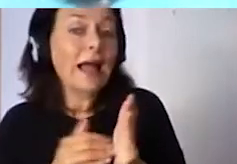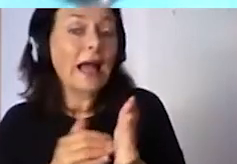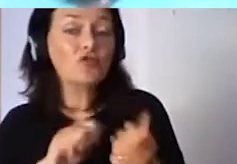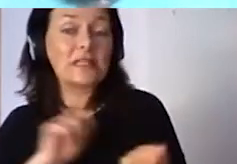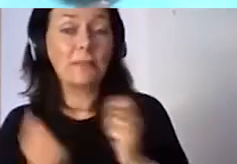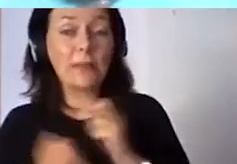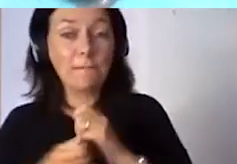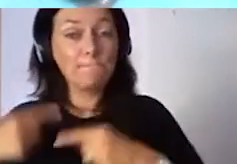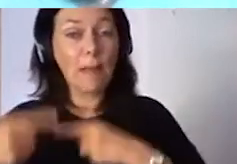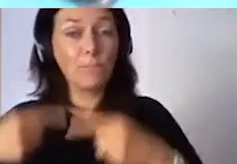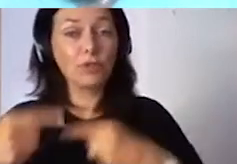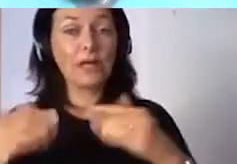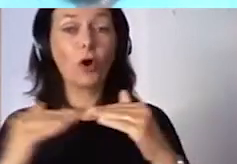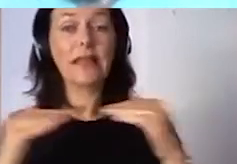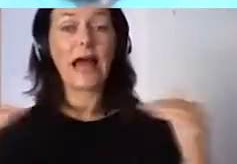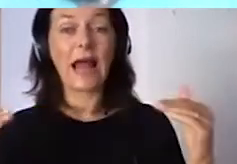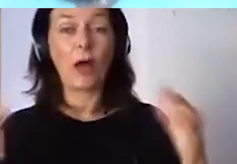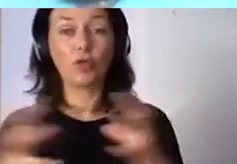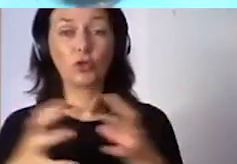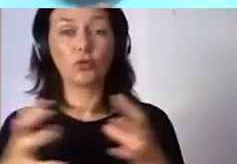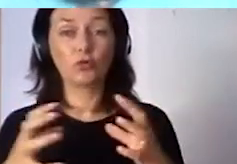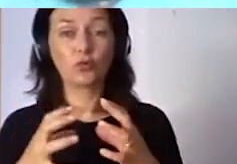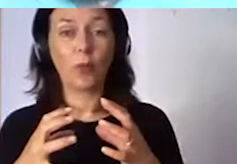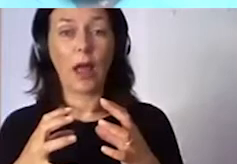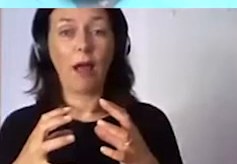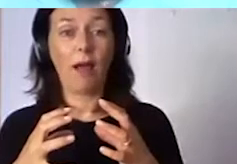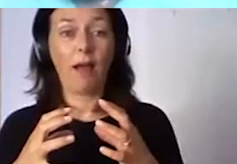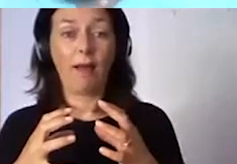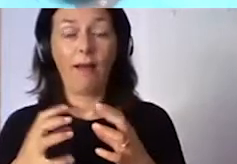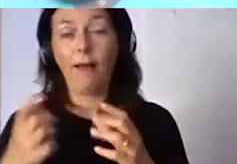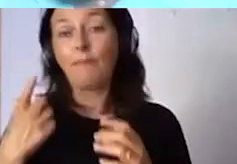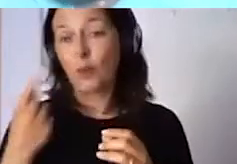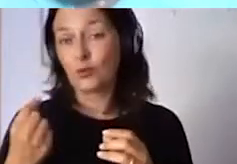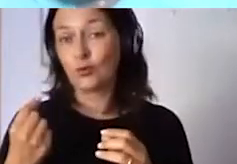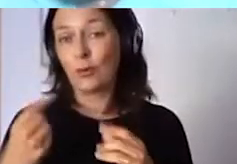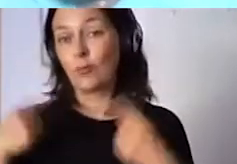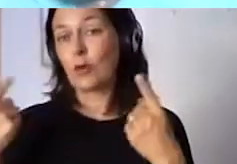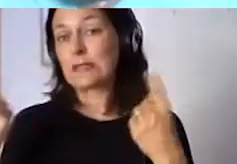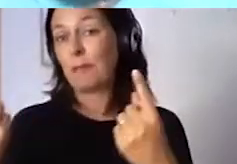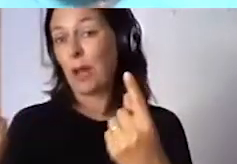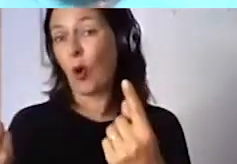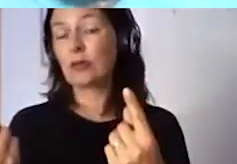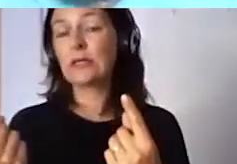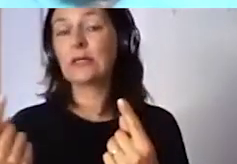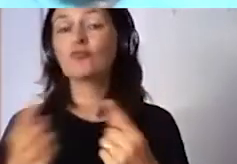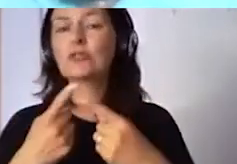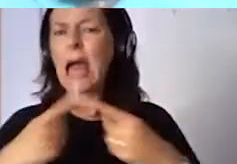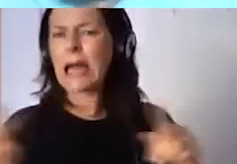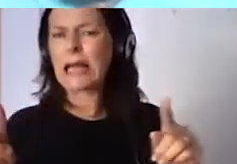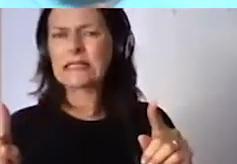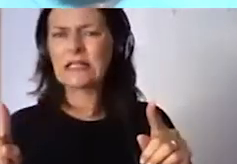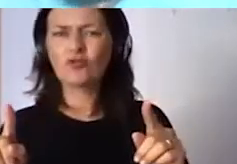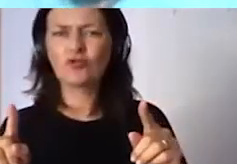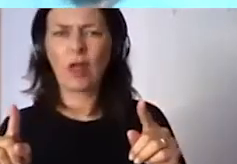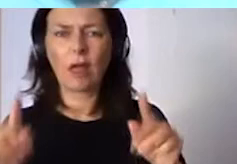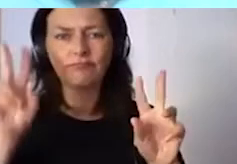different topics and if you want, you can join me in an interactive